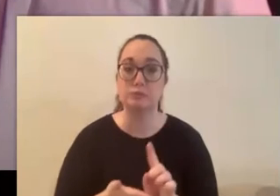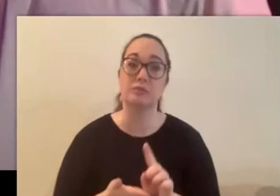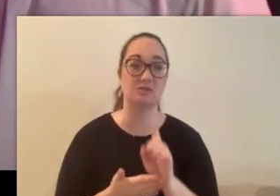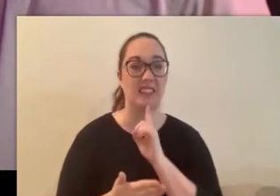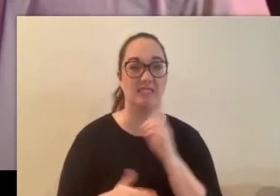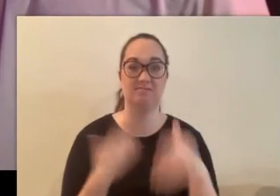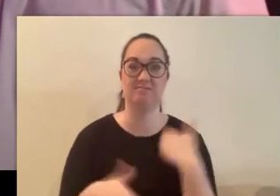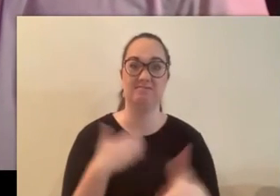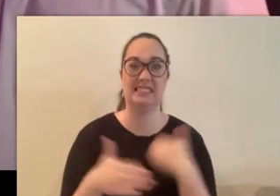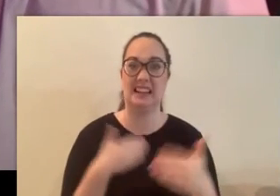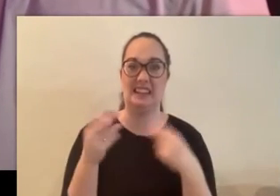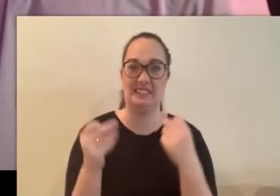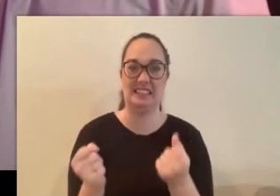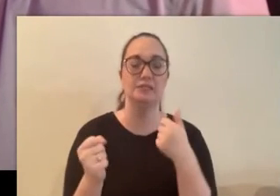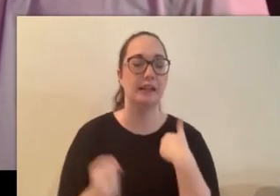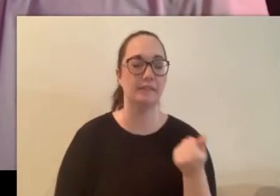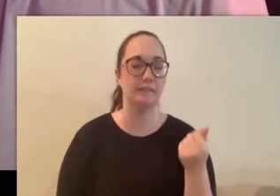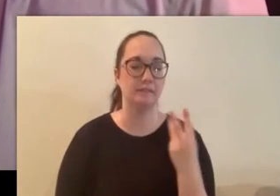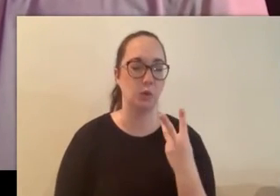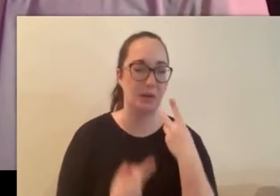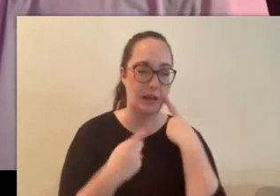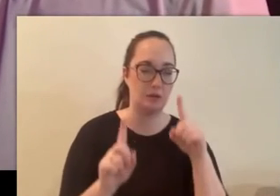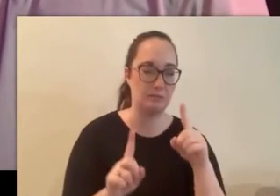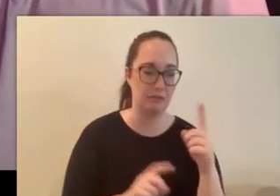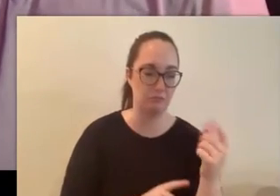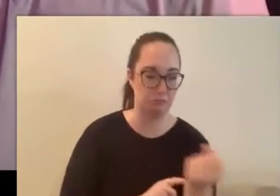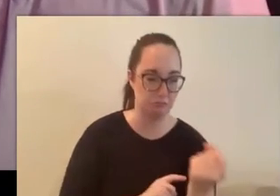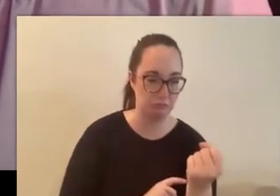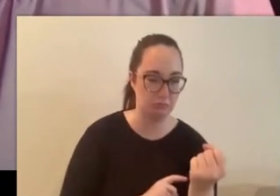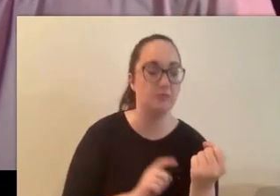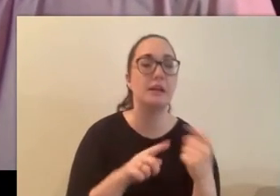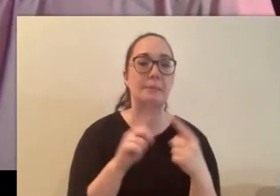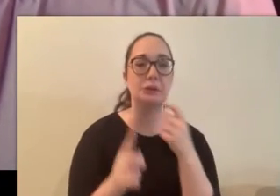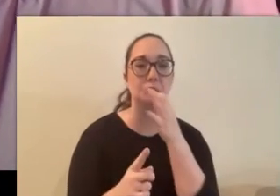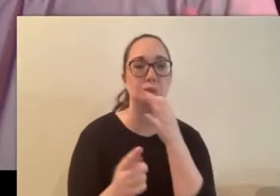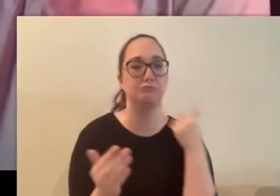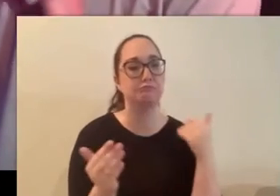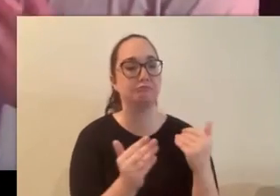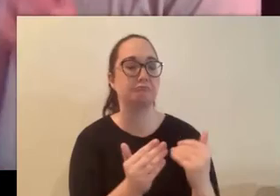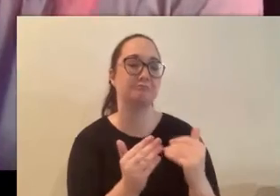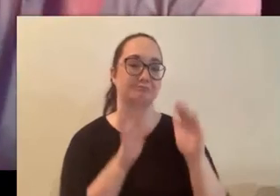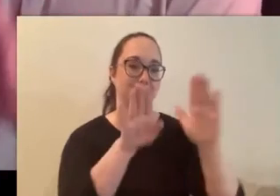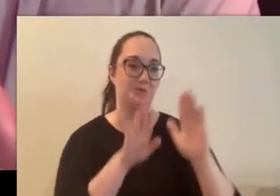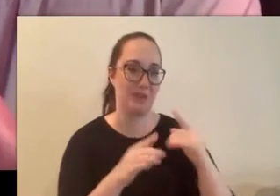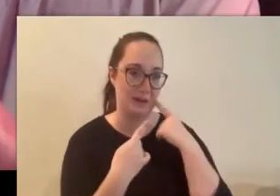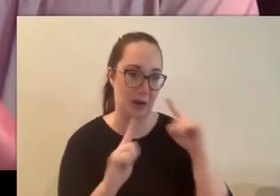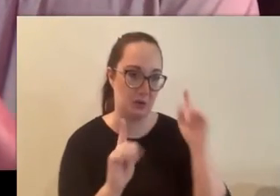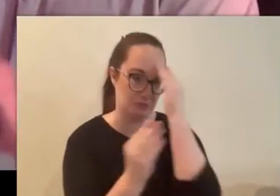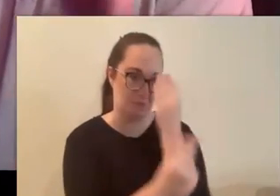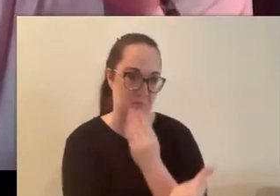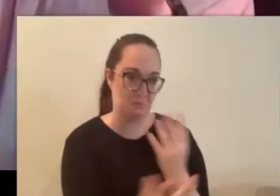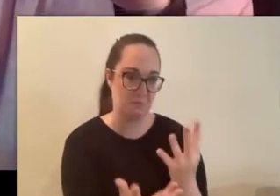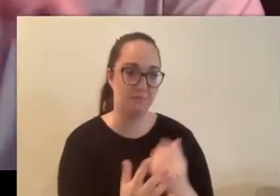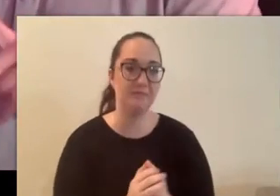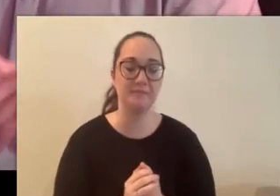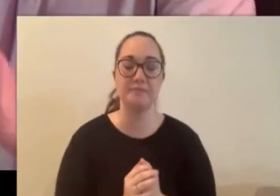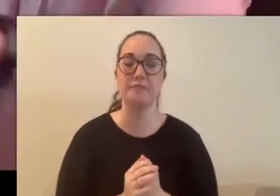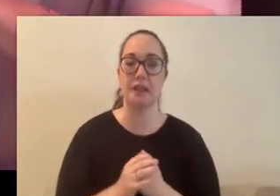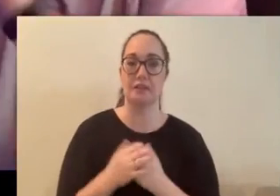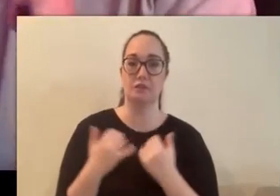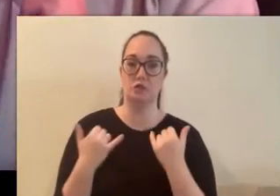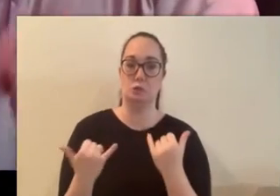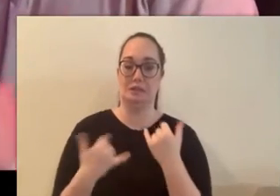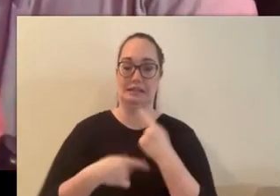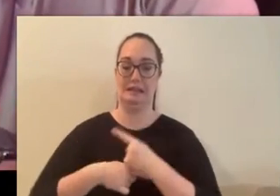we're going to save them just a little bit longer we're going to tease them out but we have some big announcements coming up um now the last announcement for